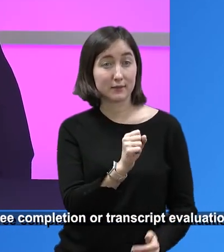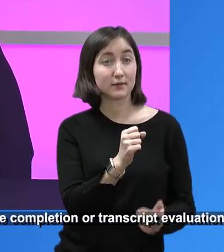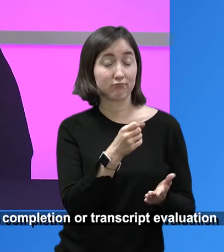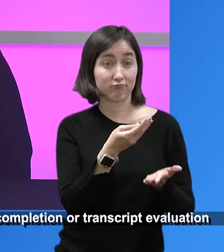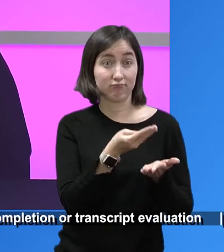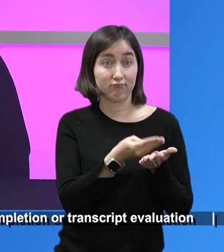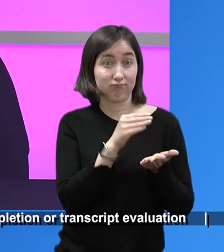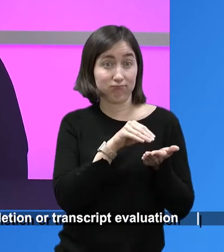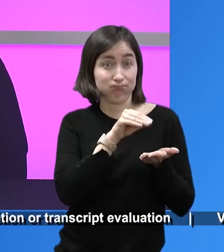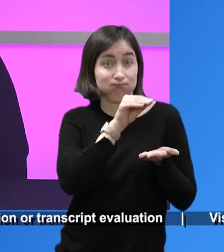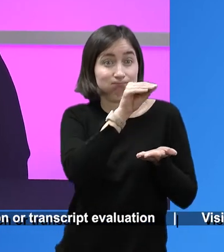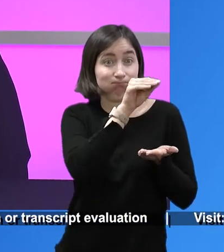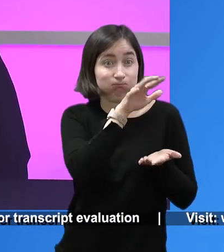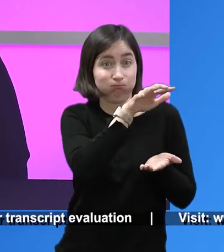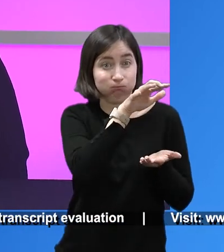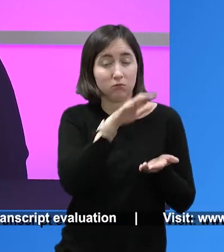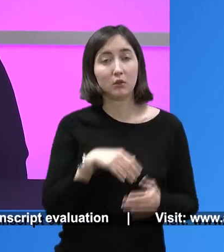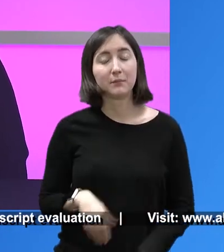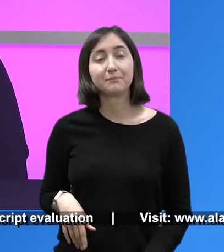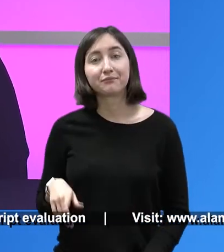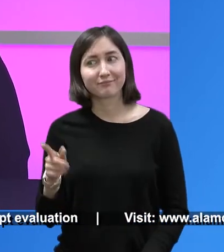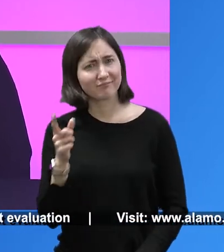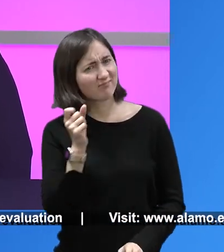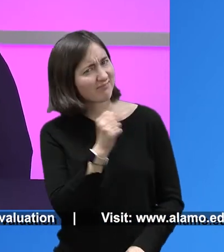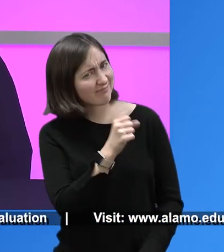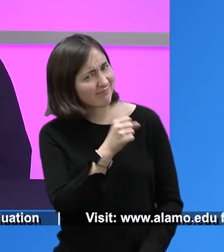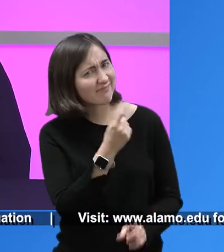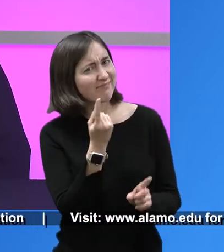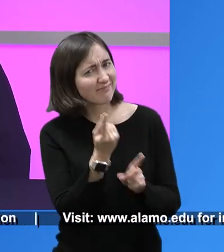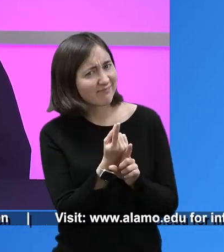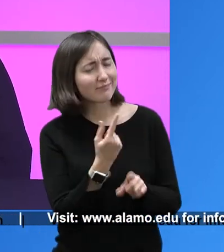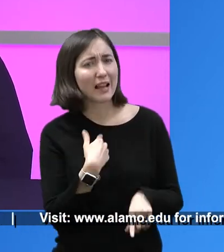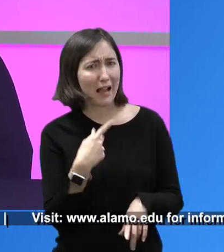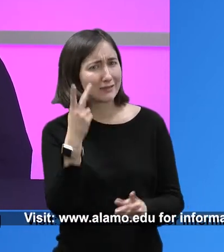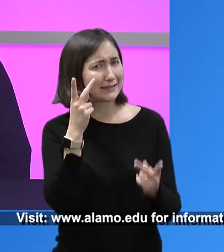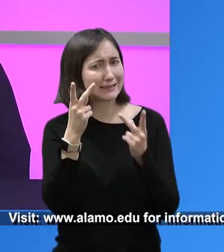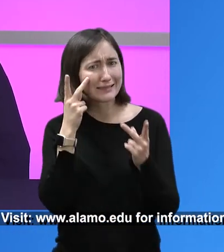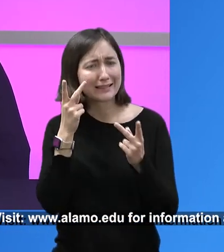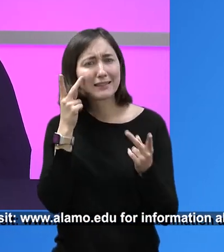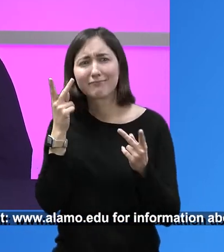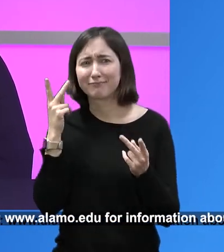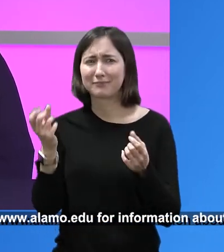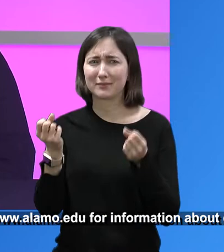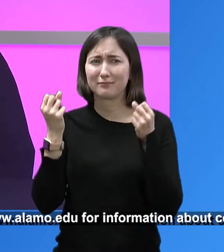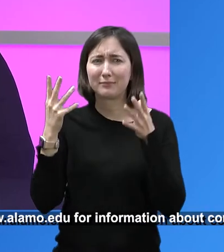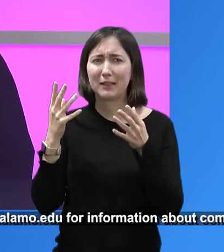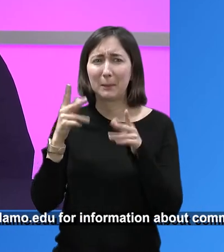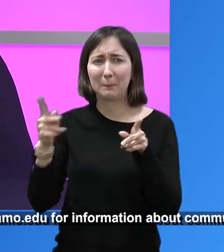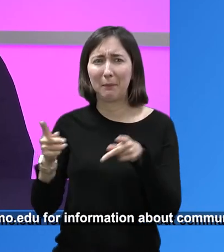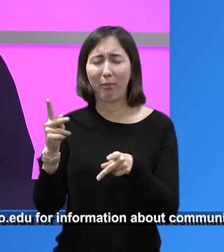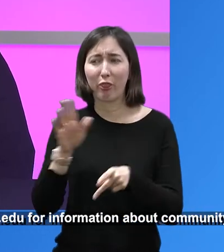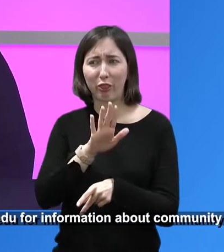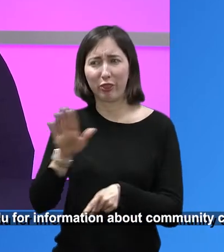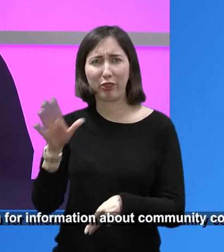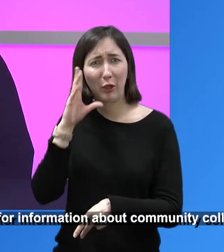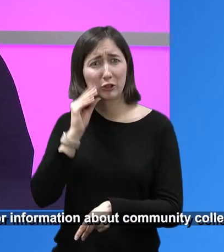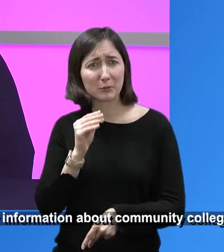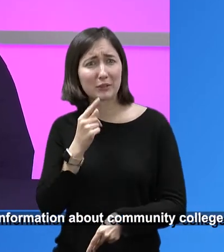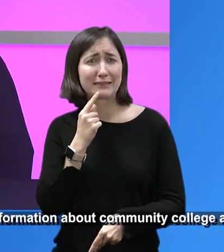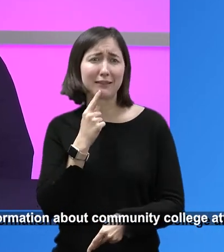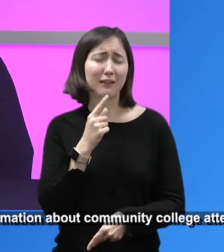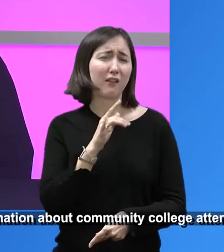you said, I want to start a business because I want to be my own boss. I want to stop working so much, right, at this job that I'm working. Well,